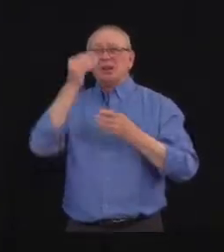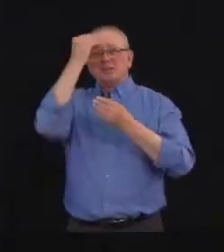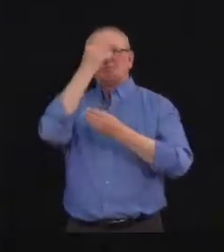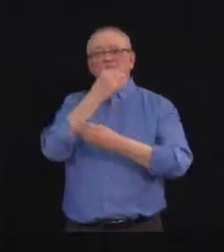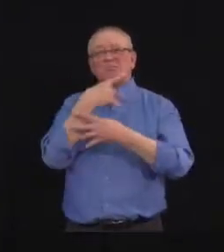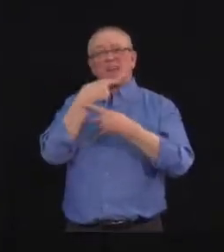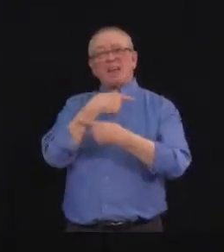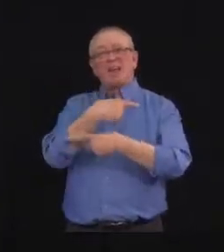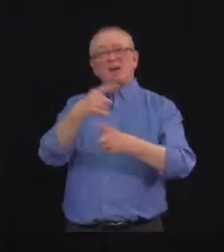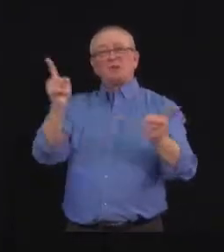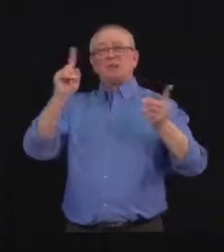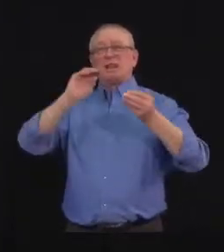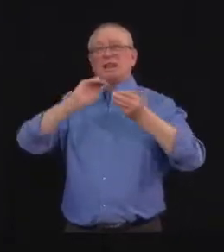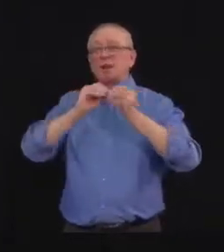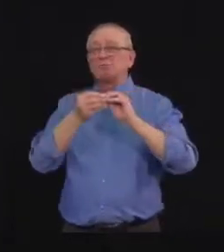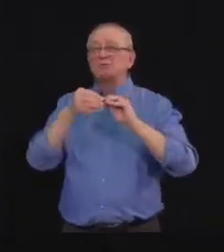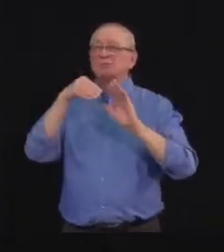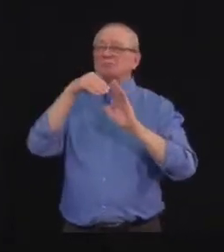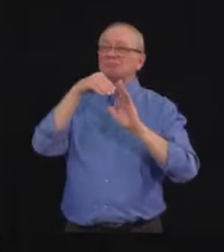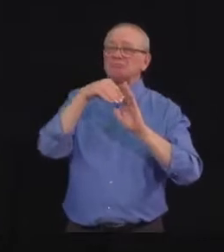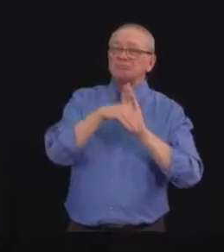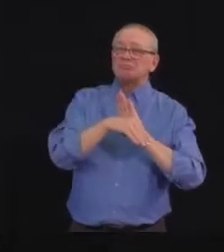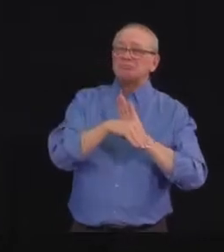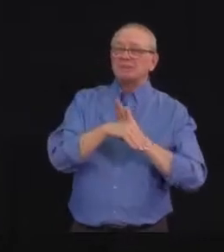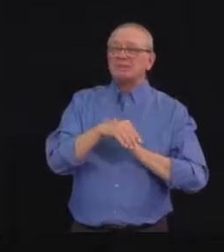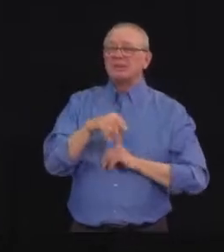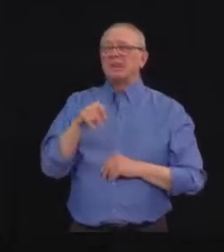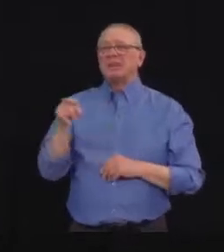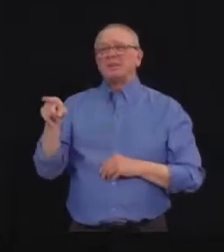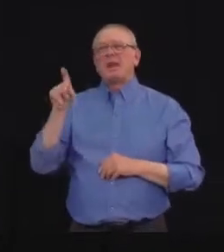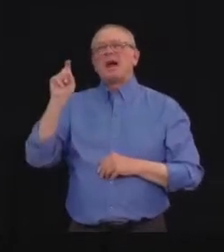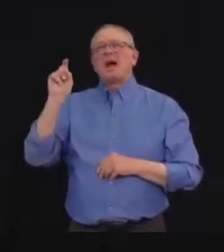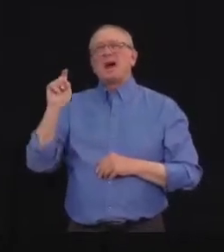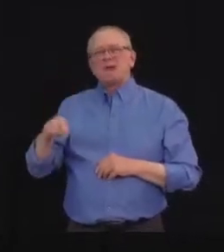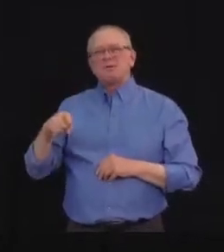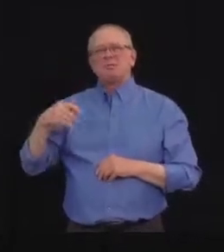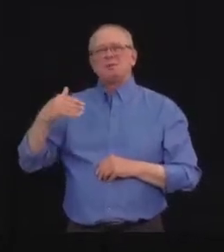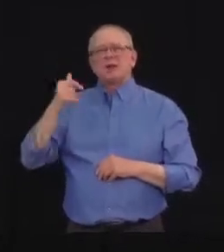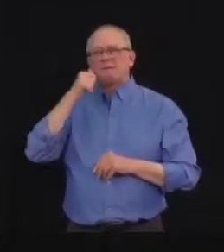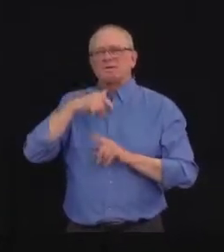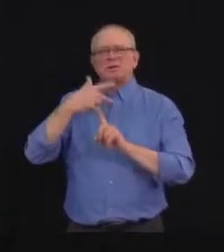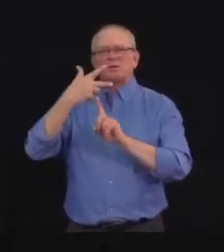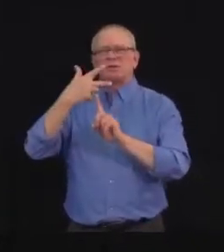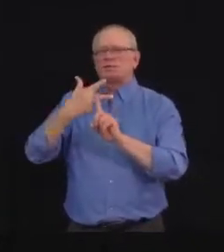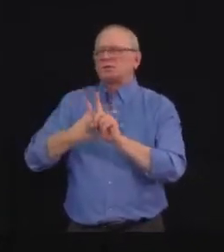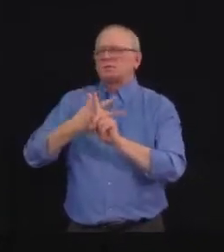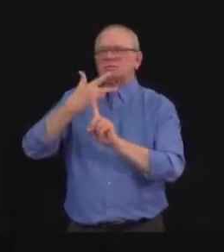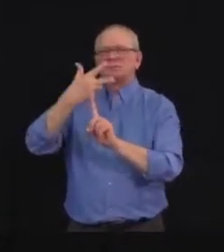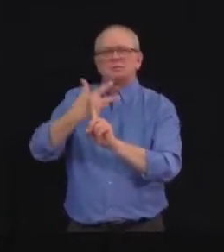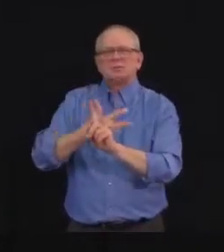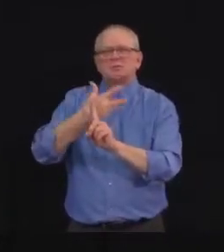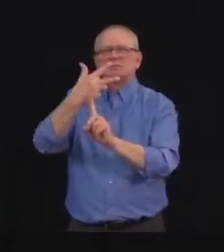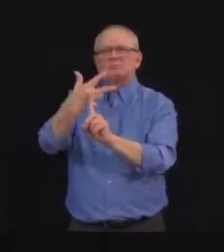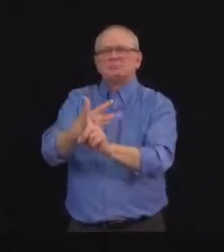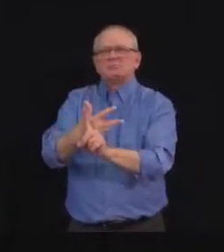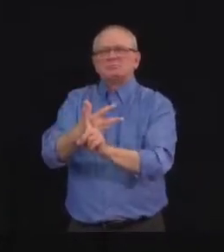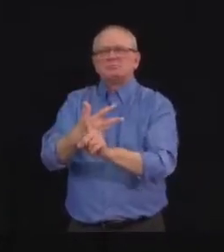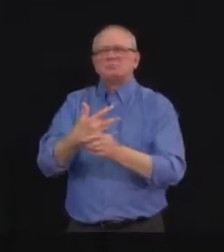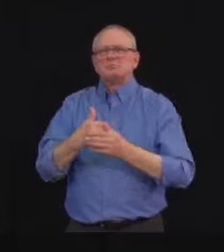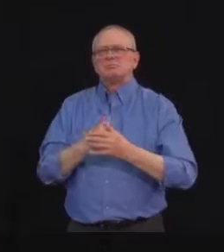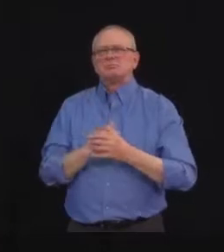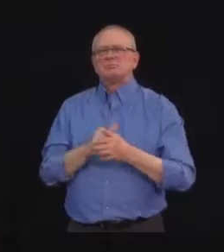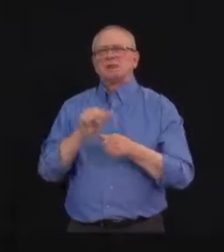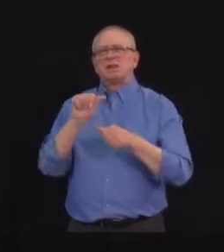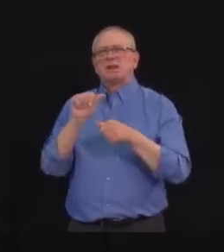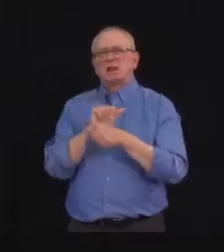report its performance on a regular basis. I believe there's a quarterly Alberta Heritage Savings Trust Fund report, by the way. And